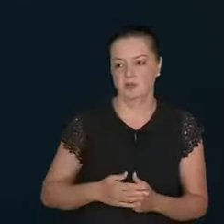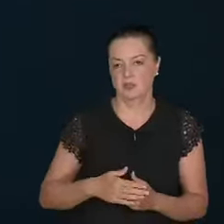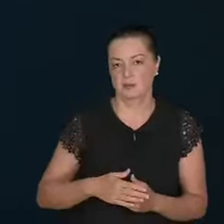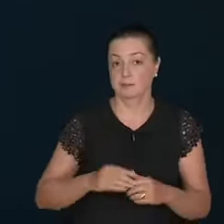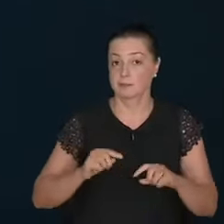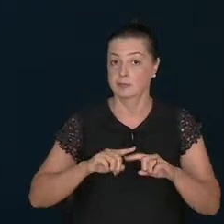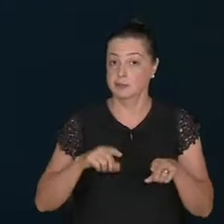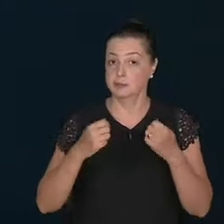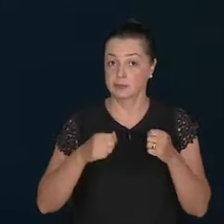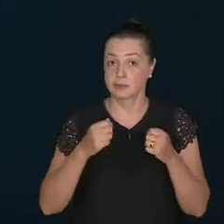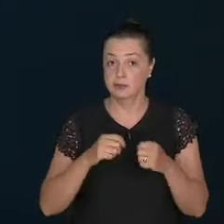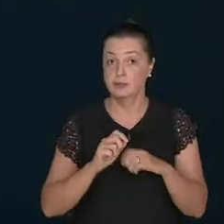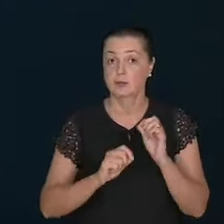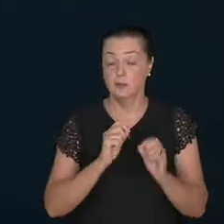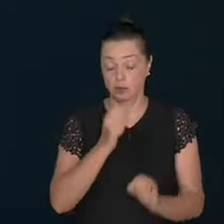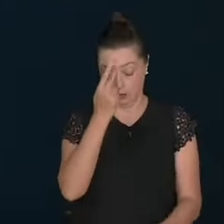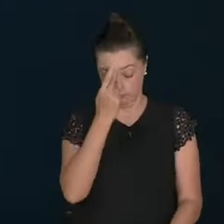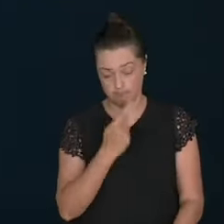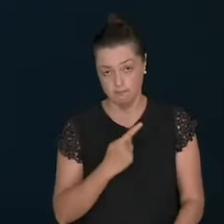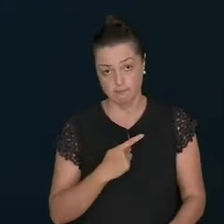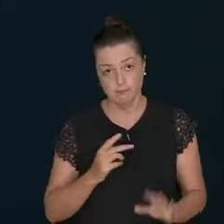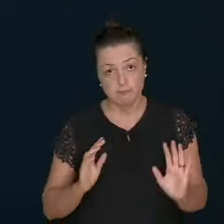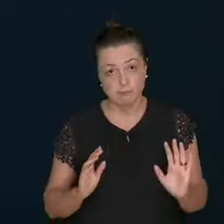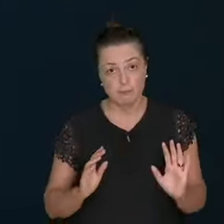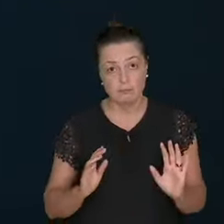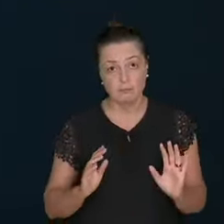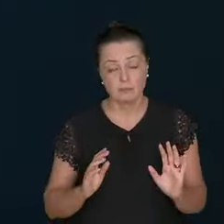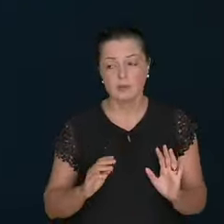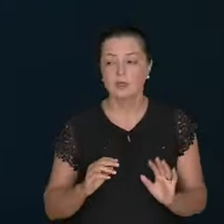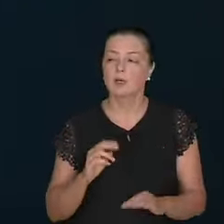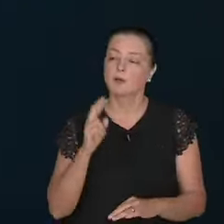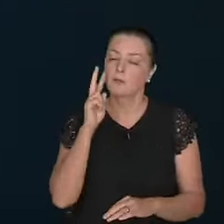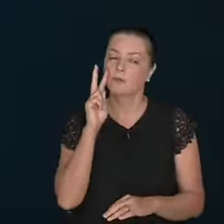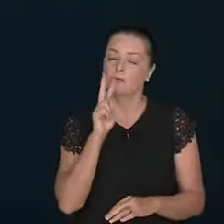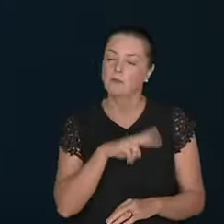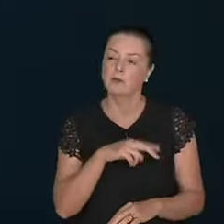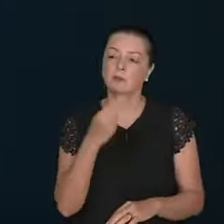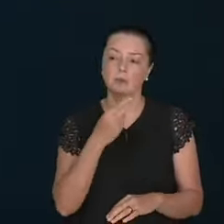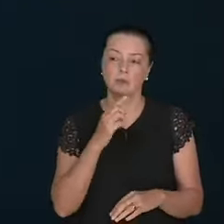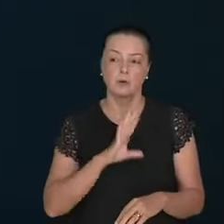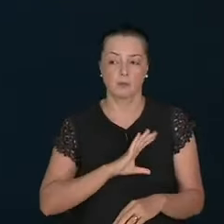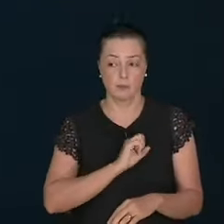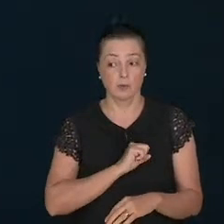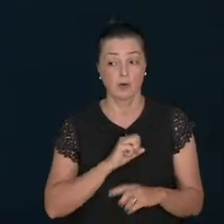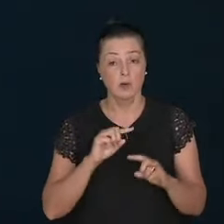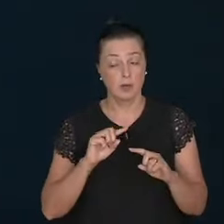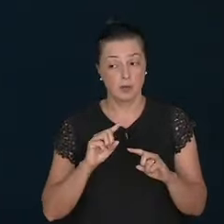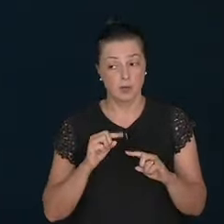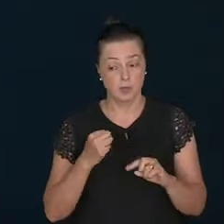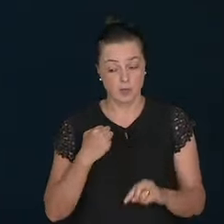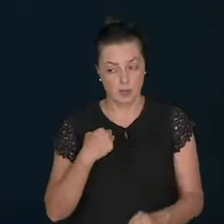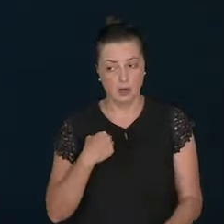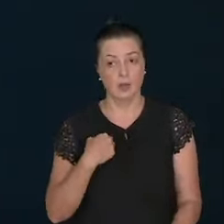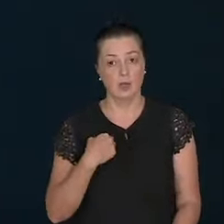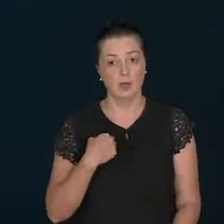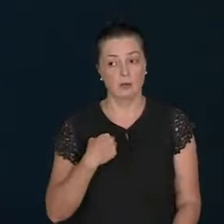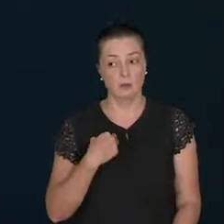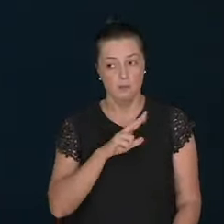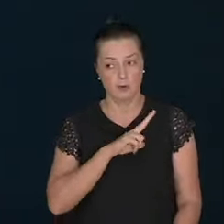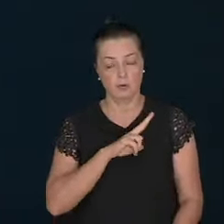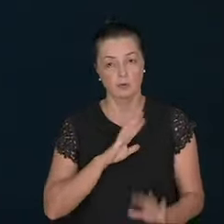to others. They must look at themselves. I see this first love, Bishop Renato. I speak about myself.